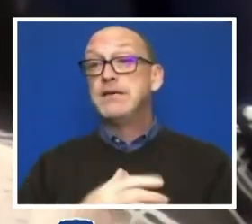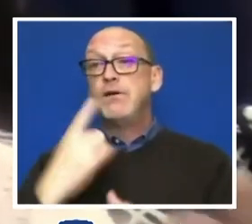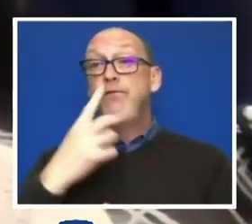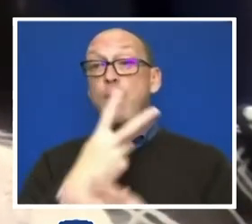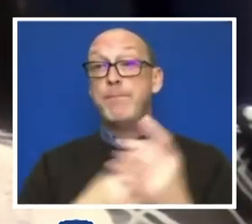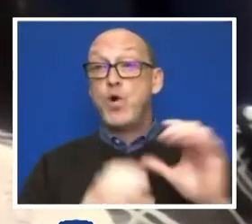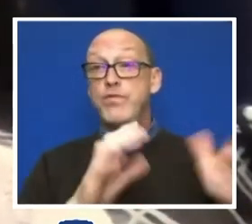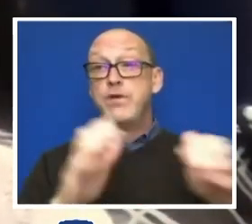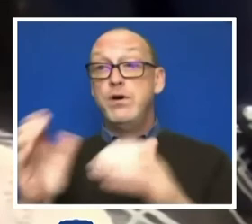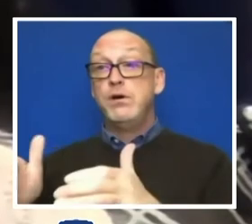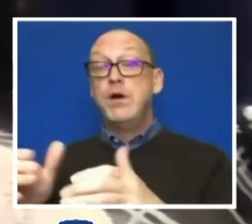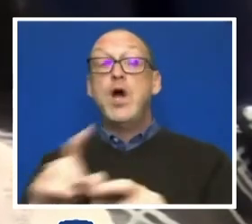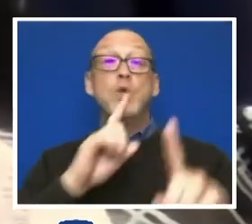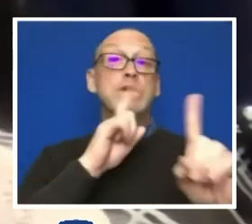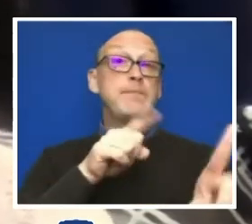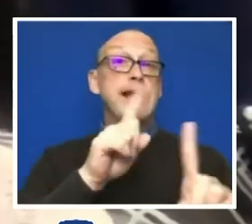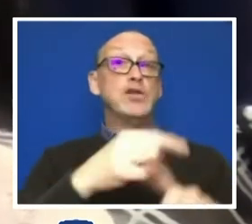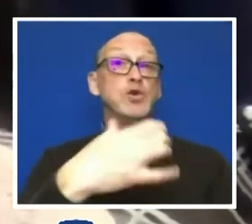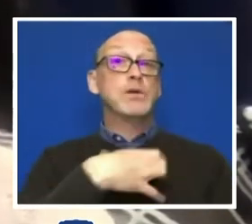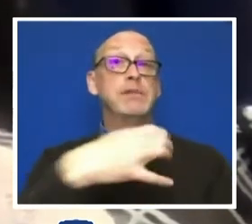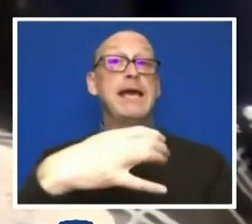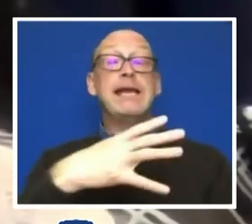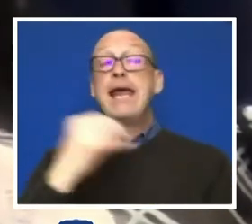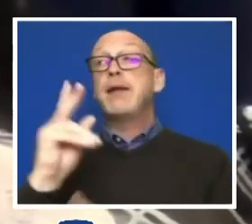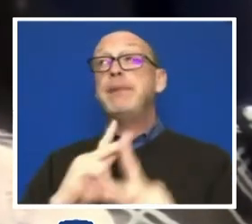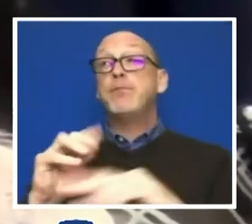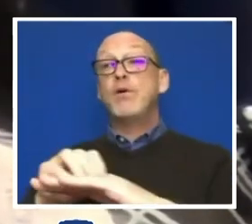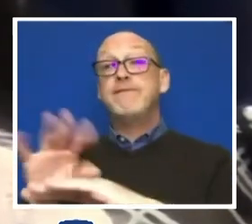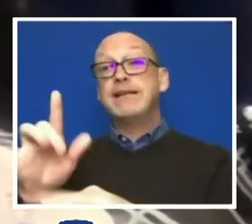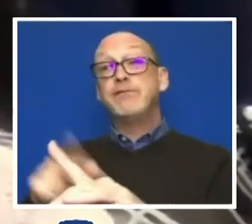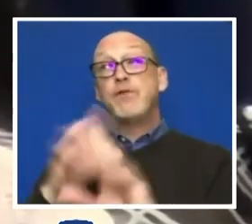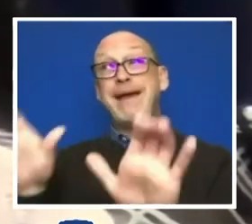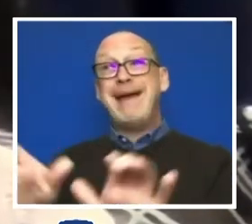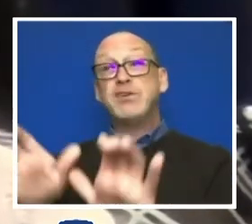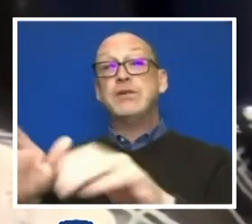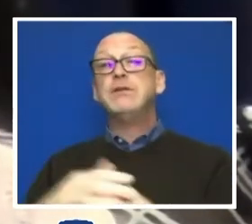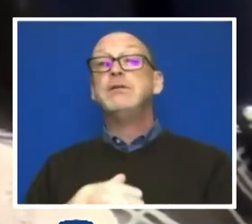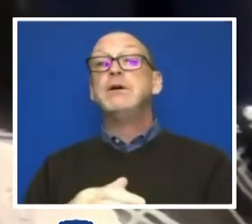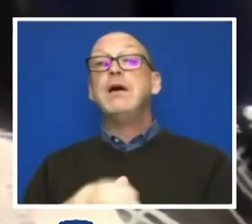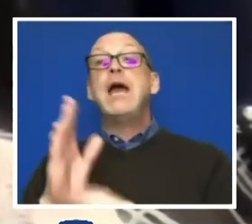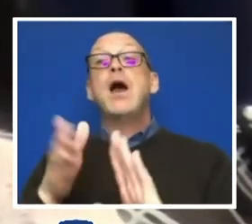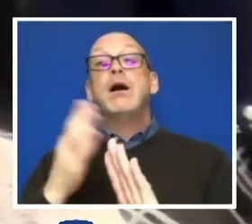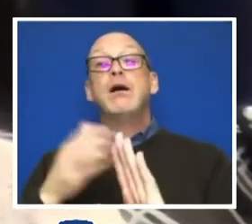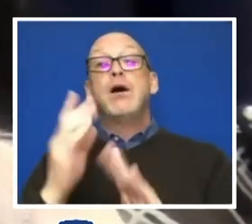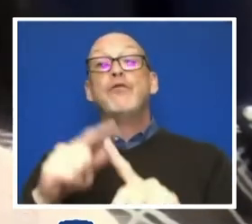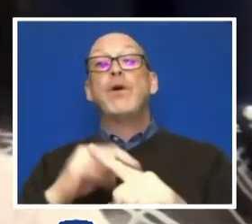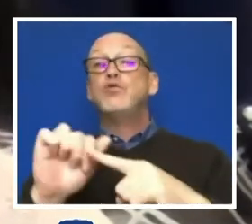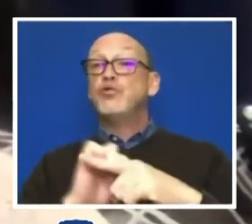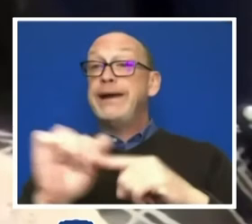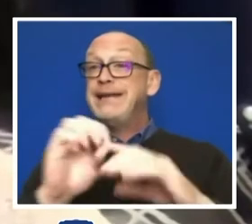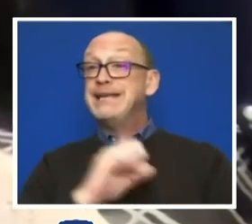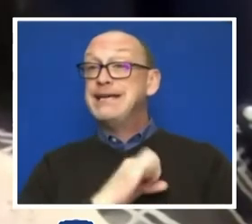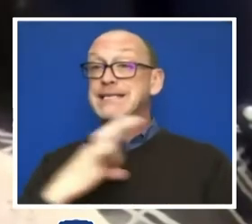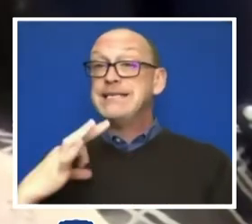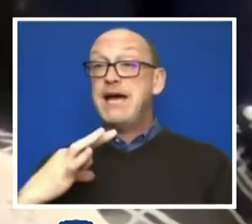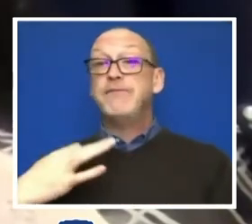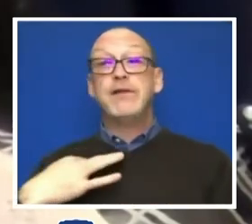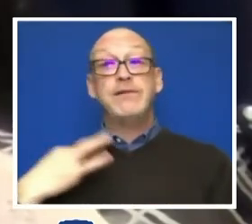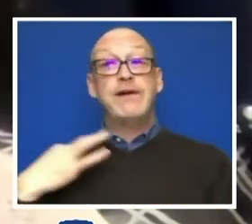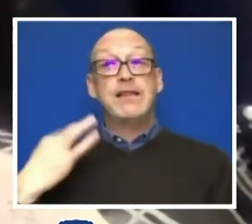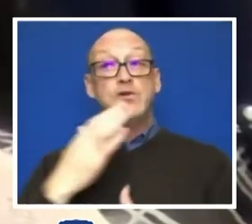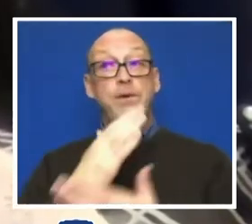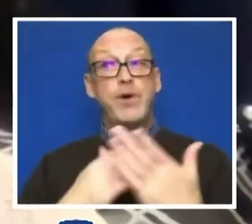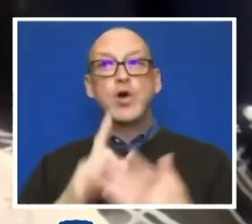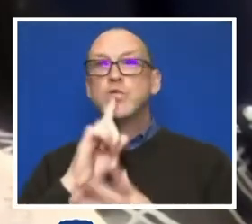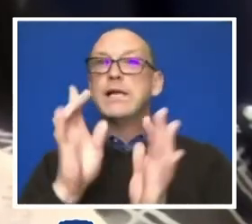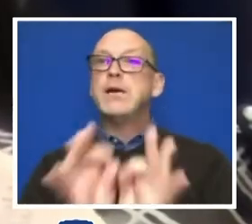responding to the complaint and those affected by the actions. And it would be run by trained staff. So, the voluntary piece is important,